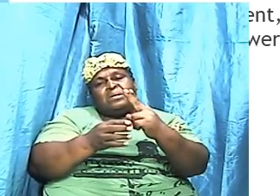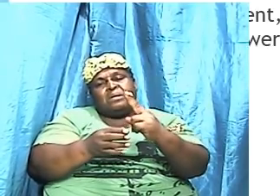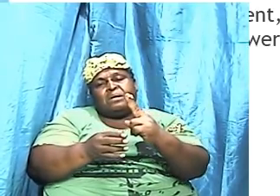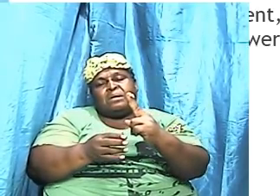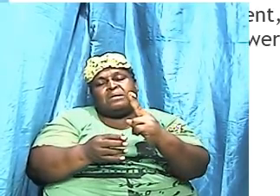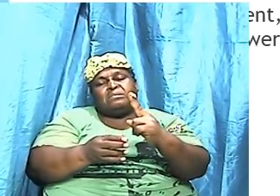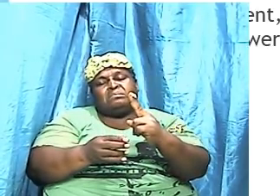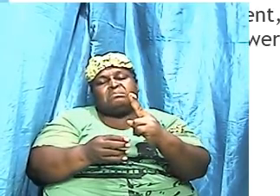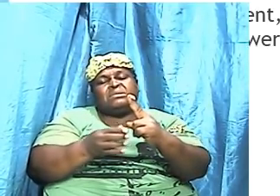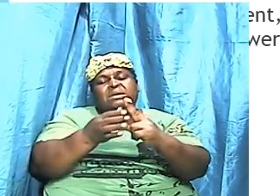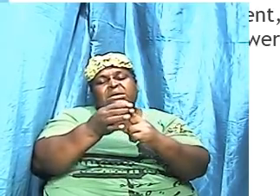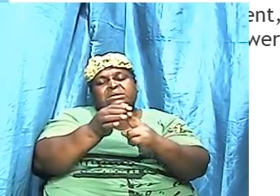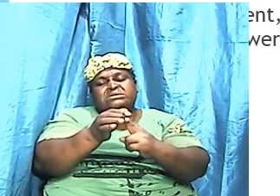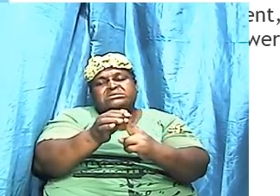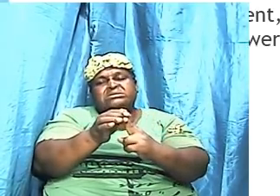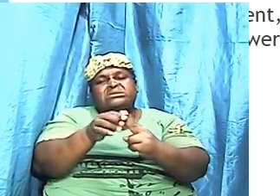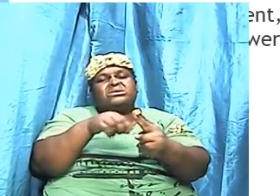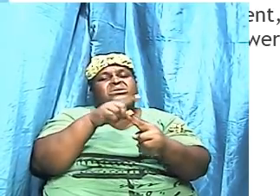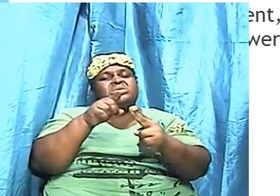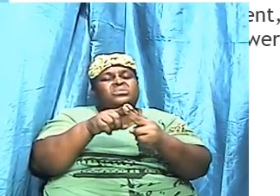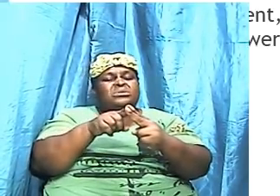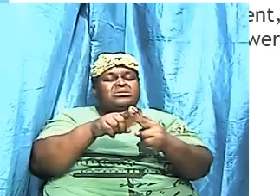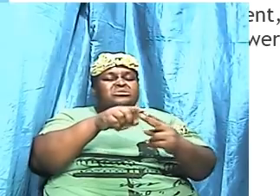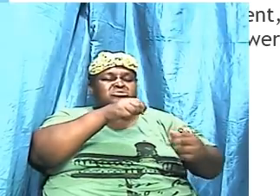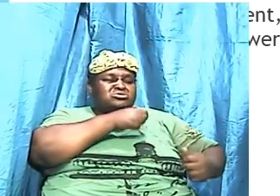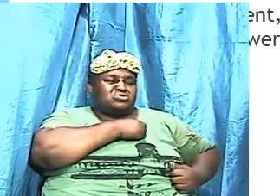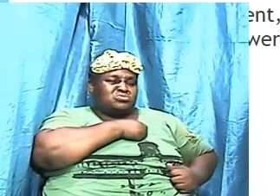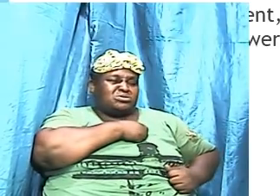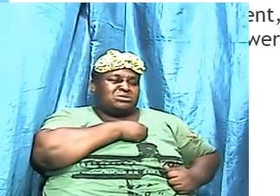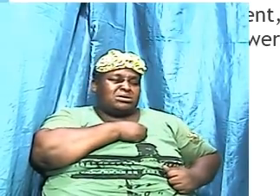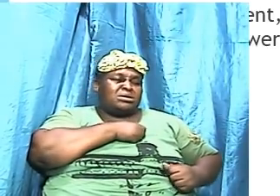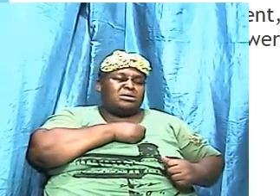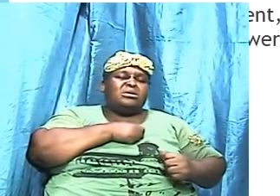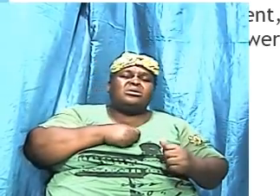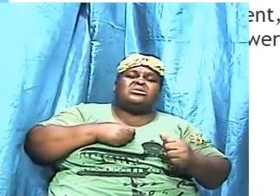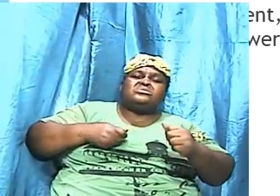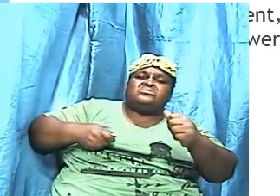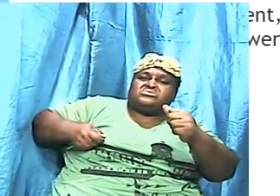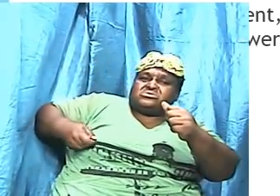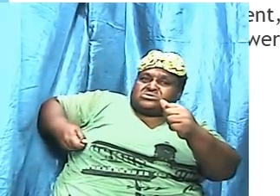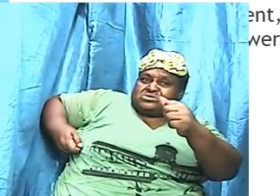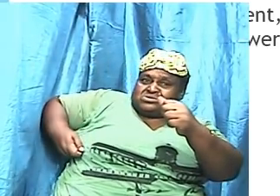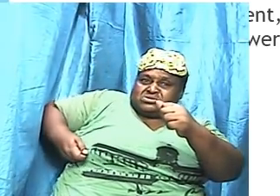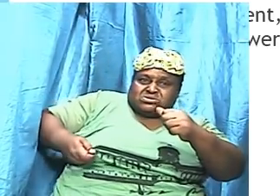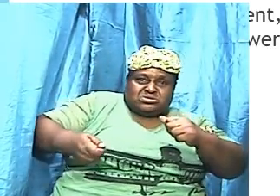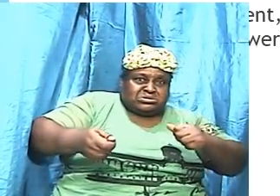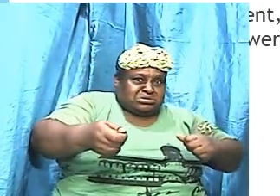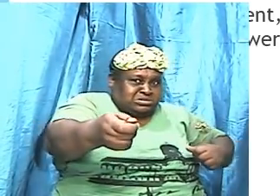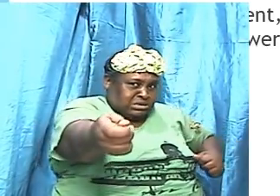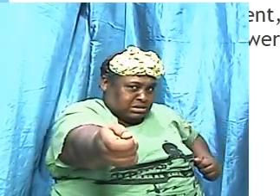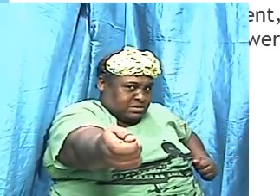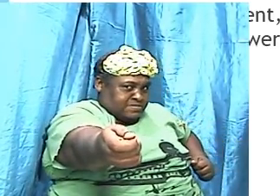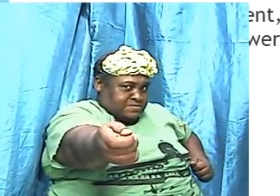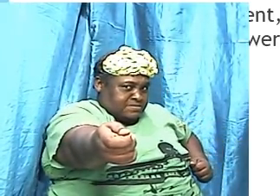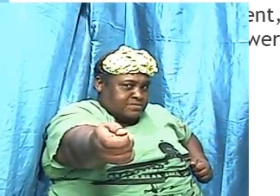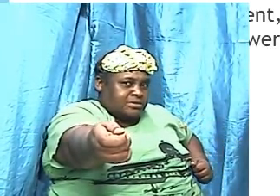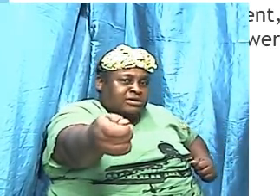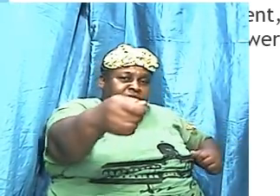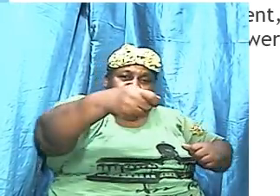sharpened. When that soldier stabs into the enemy,